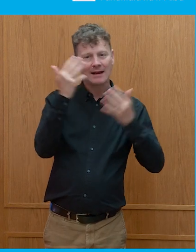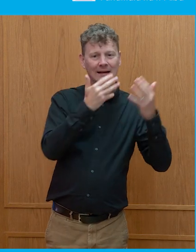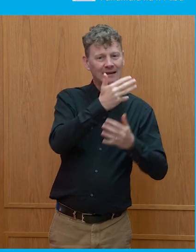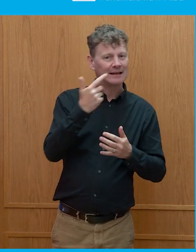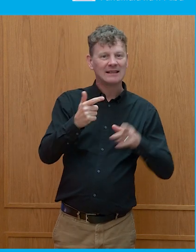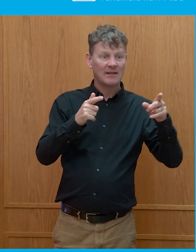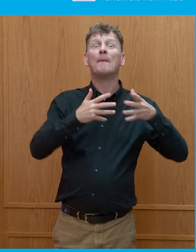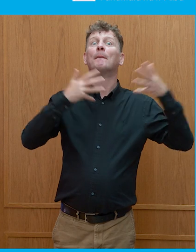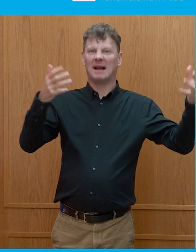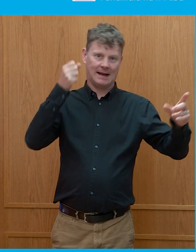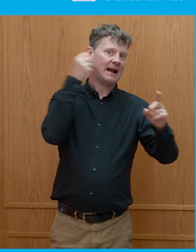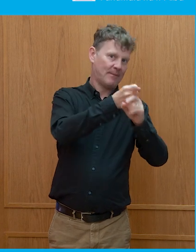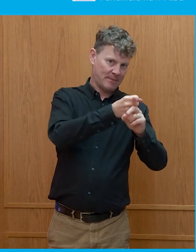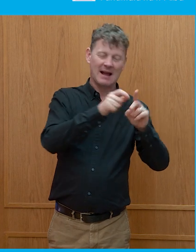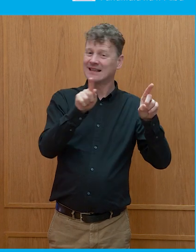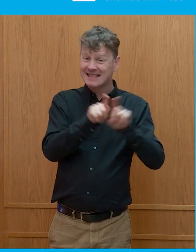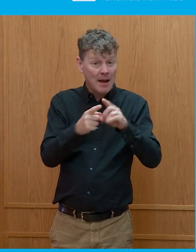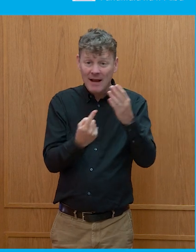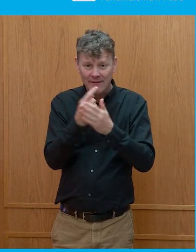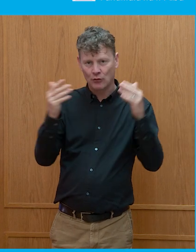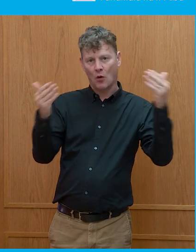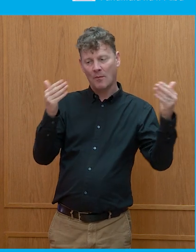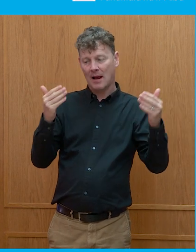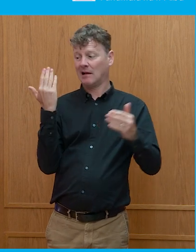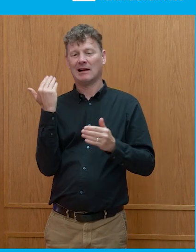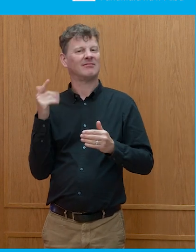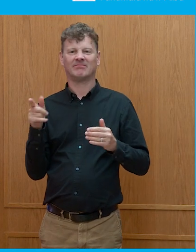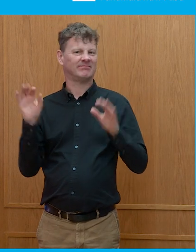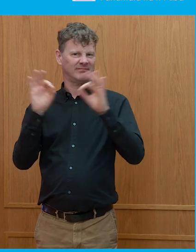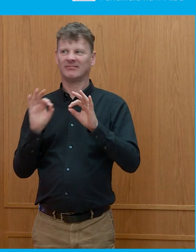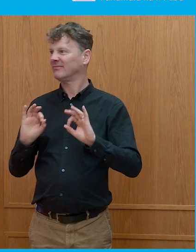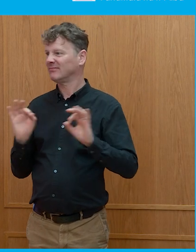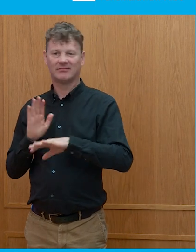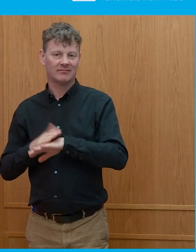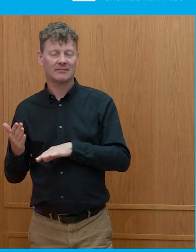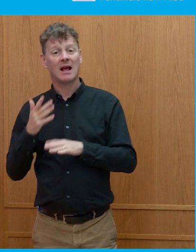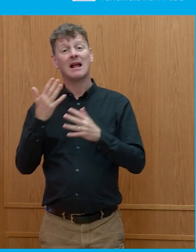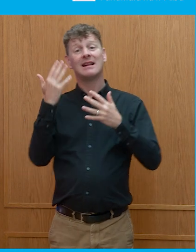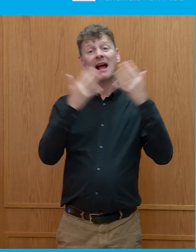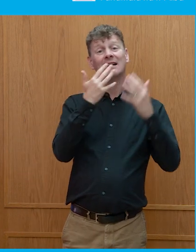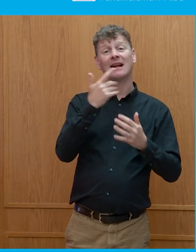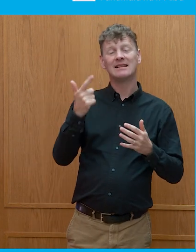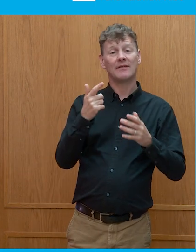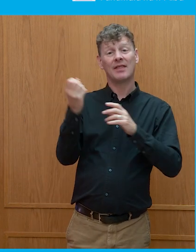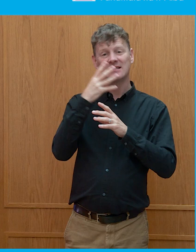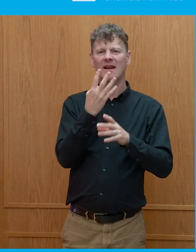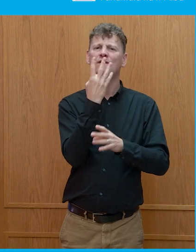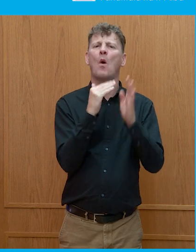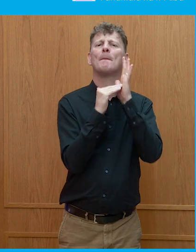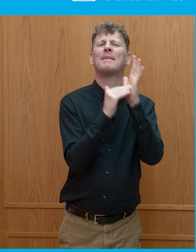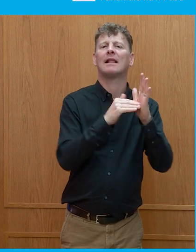comparison of the same event. tells you everything I think that you need to know. But The Sun in 1997 had four million readers.